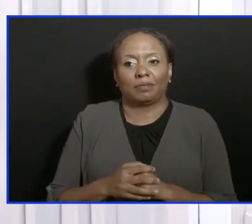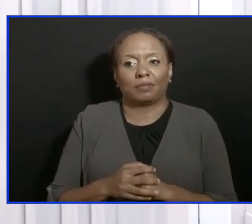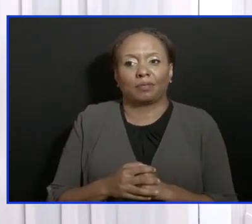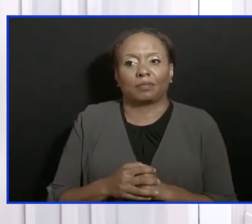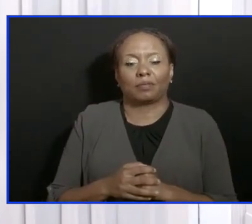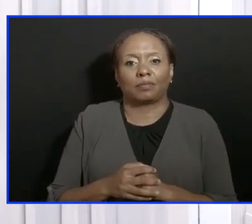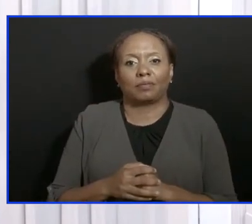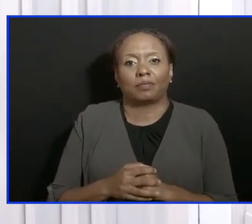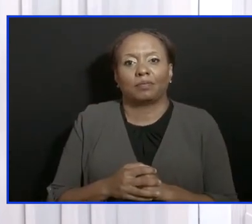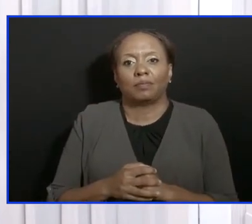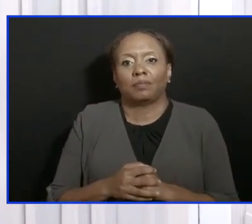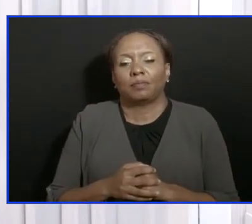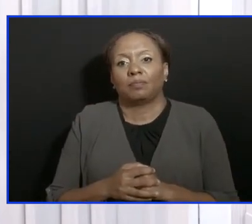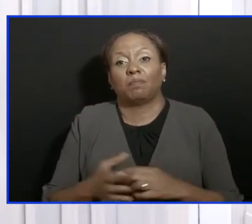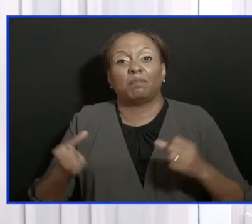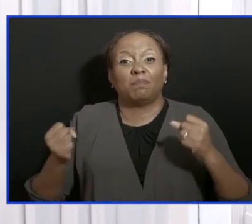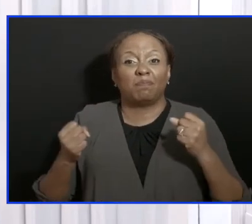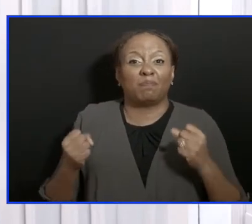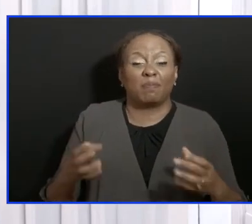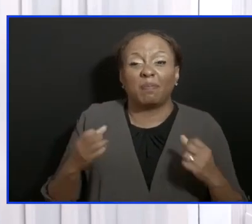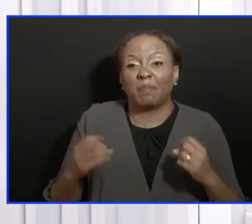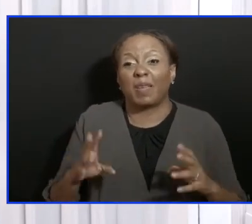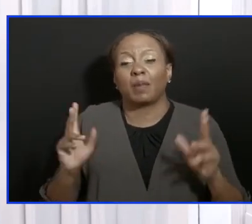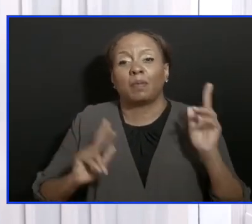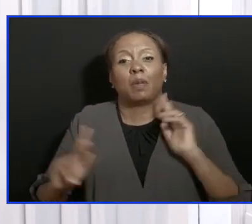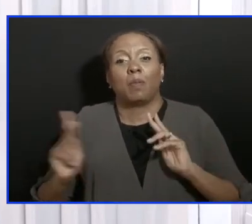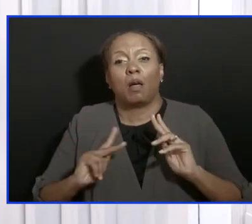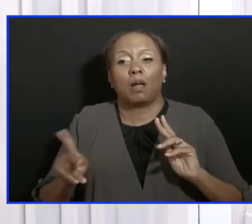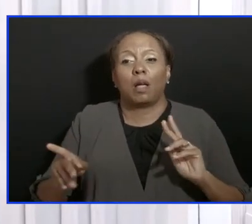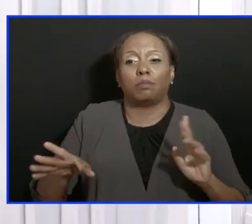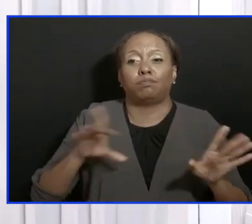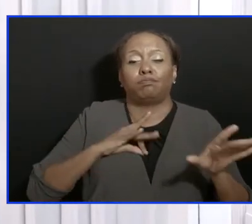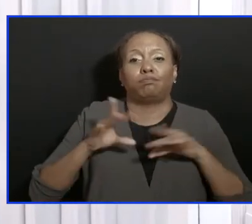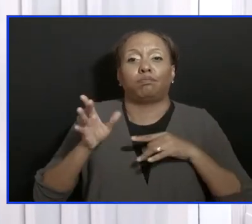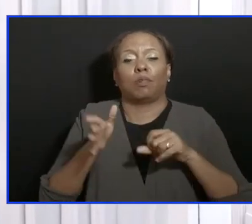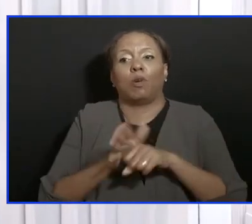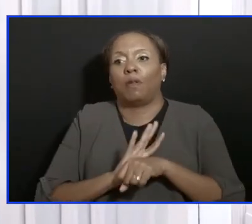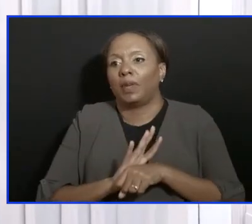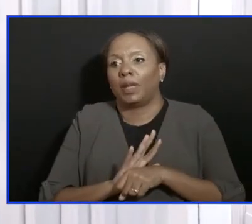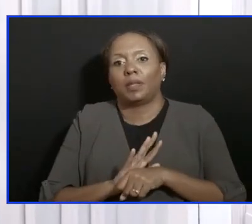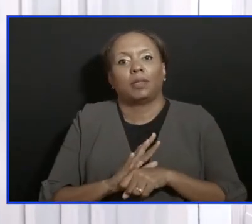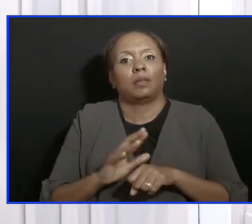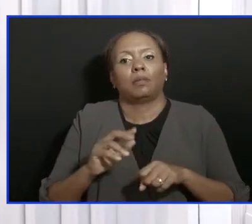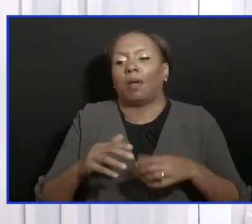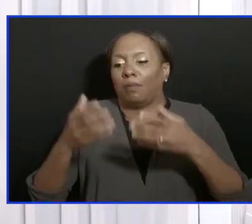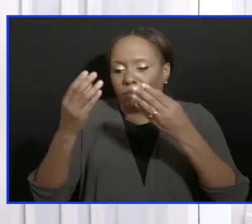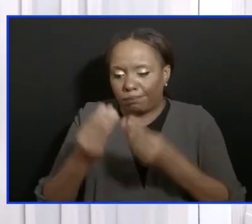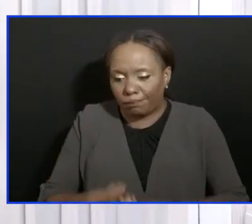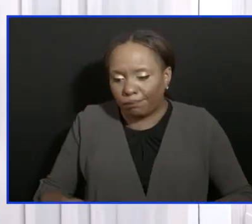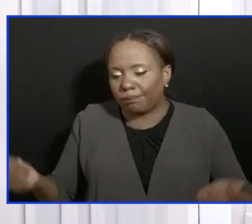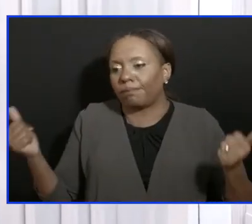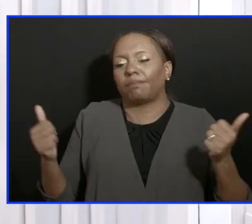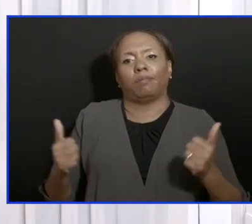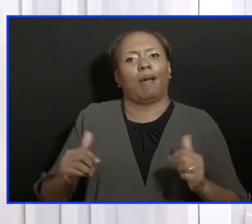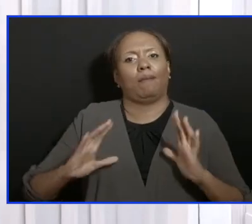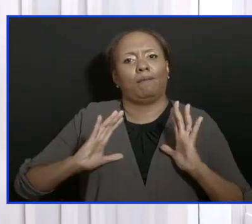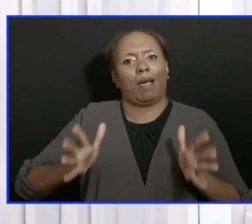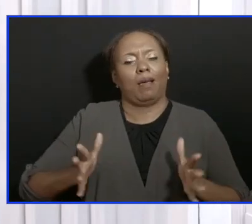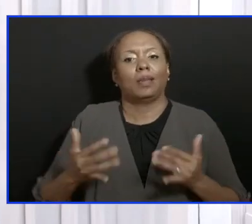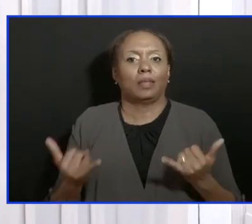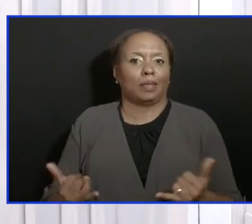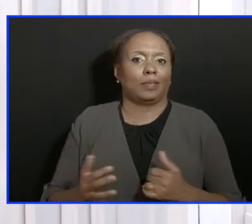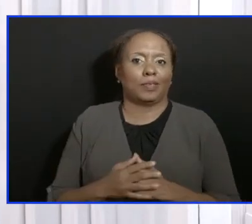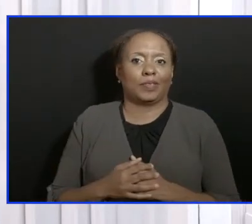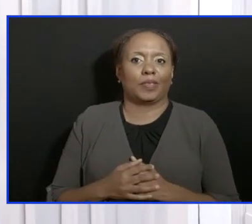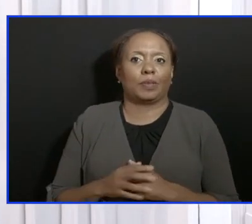have in fact recovered and are walking around and very, very, very good. Okay. But the problem with COVID is, is that we don't know